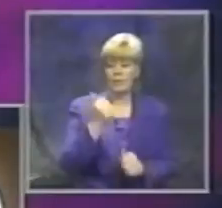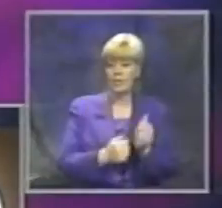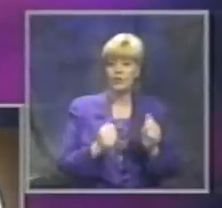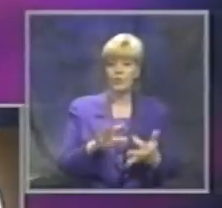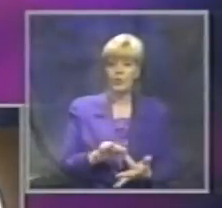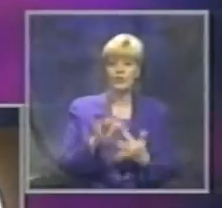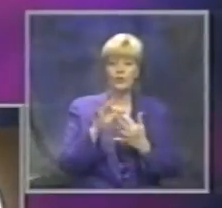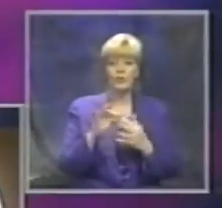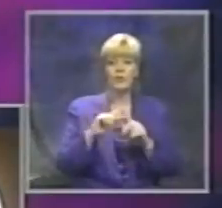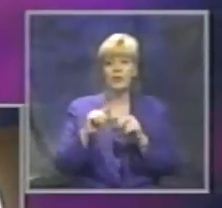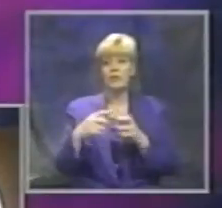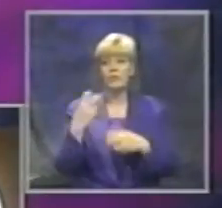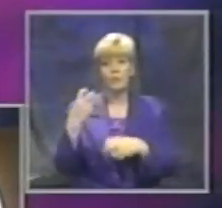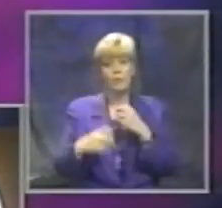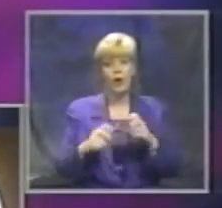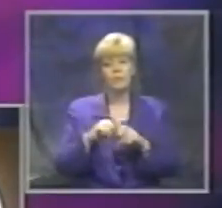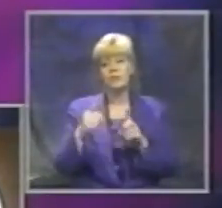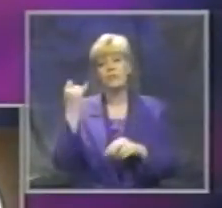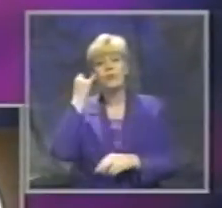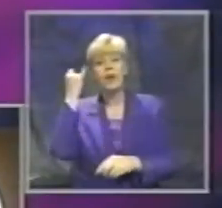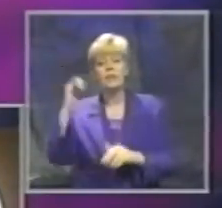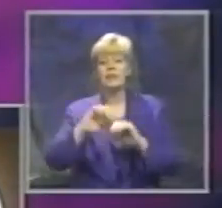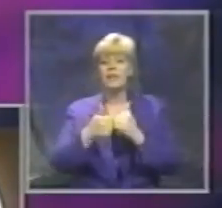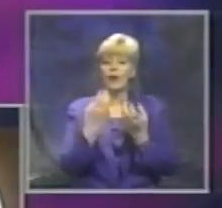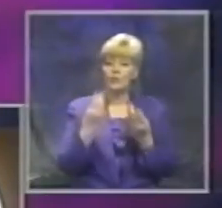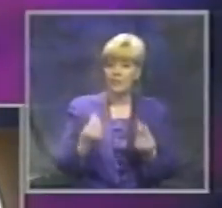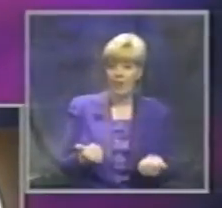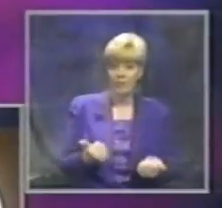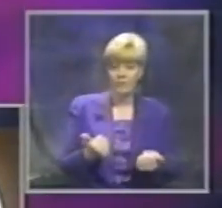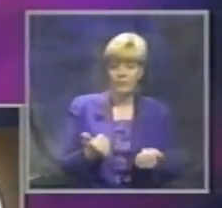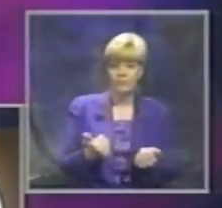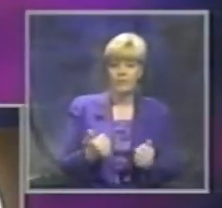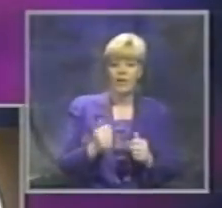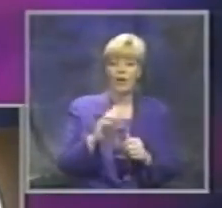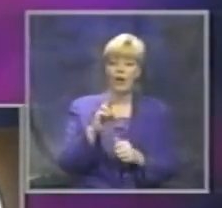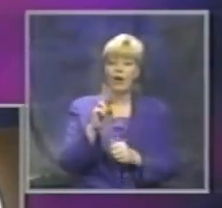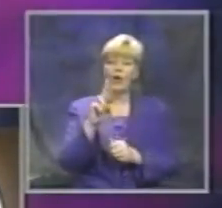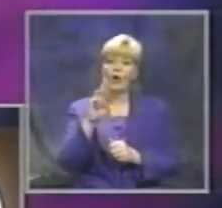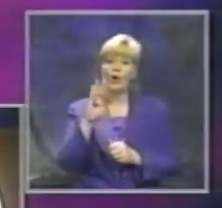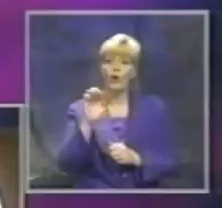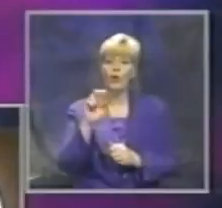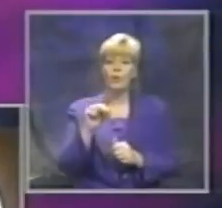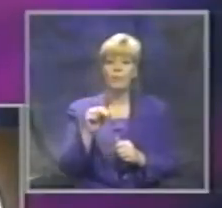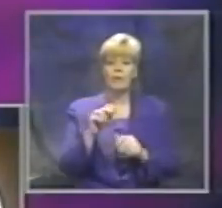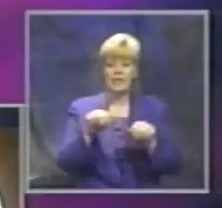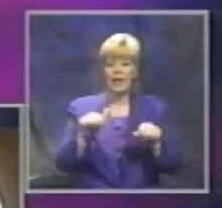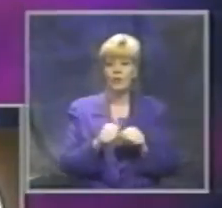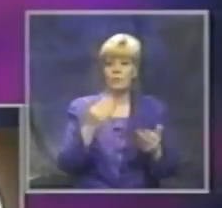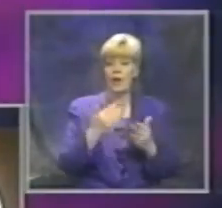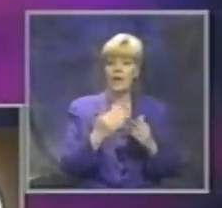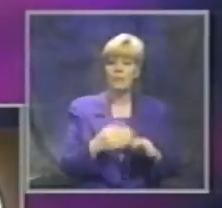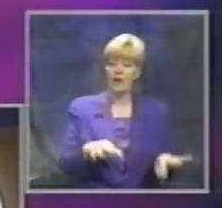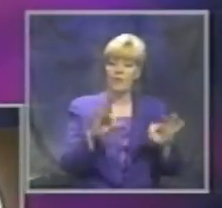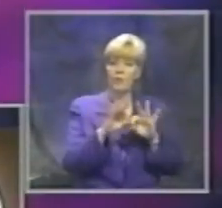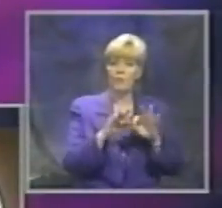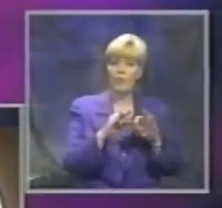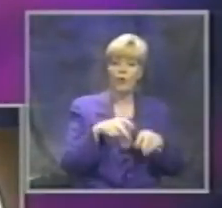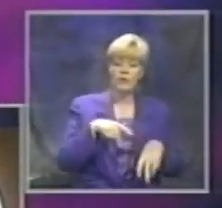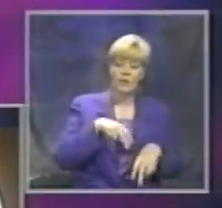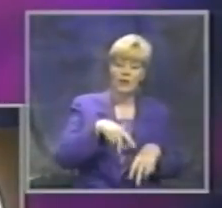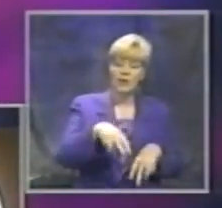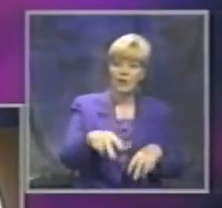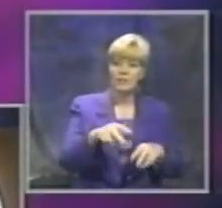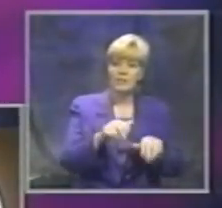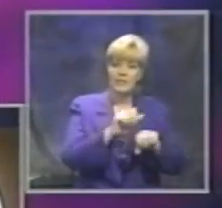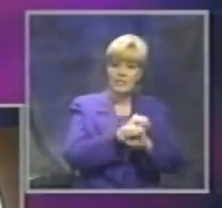unique with different problems and different ideas about how to solve them. Urban areas may have significant pedestrian safety problems, while